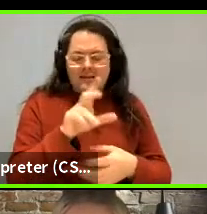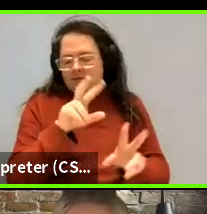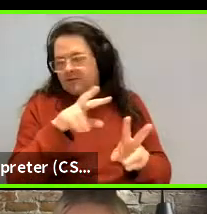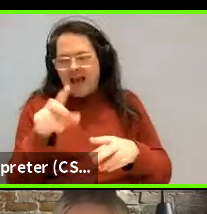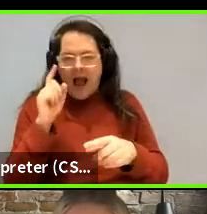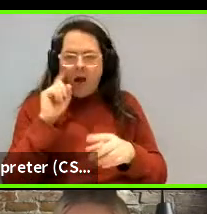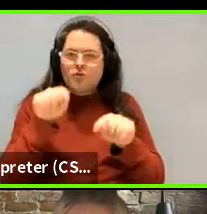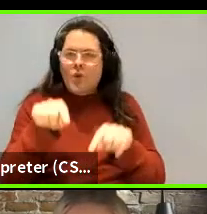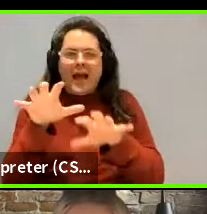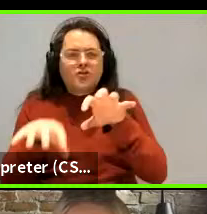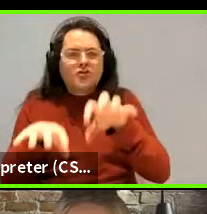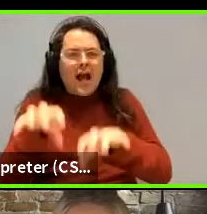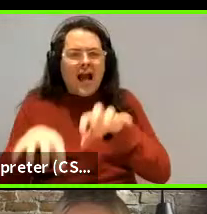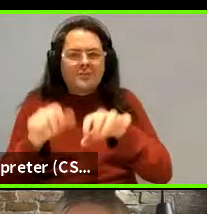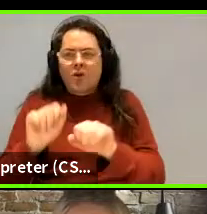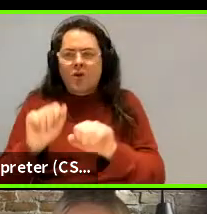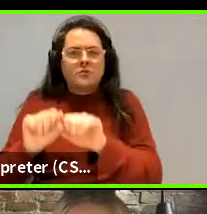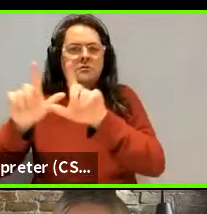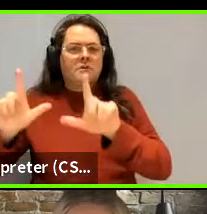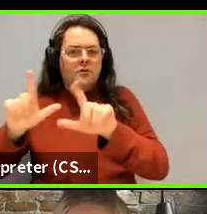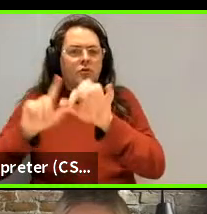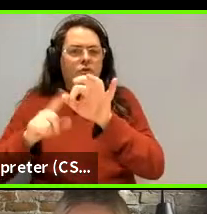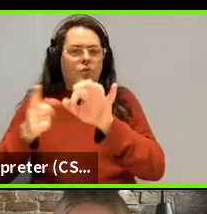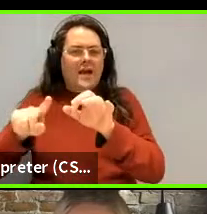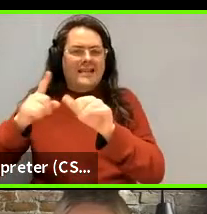was looking in the chat. Yes. Right. Right.